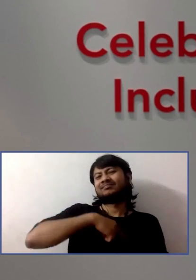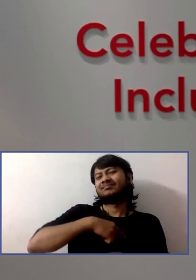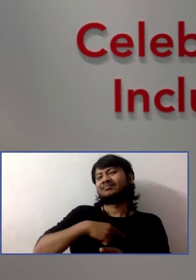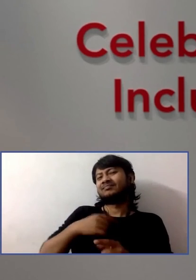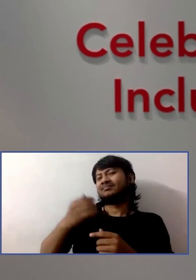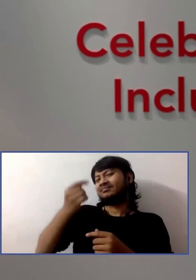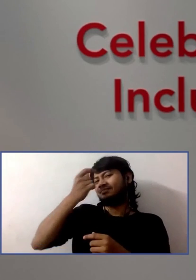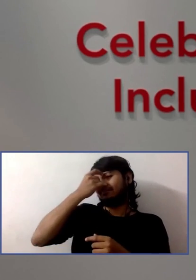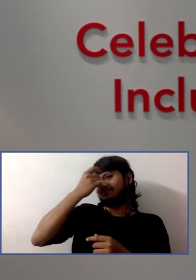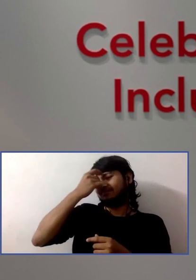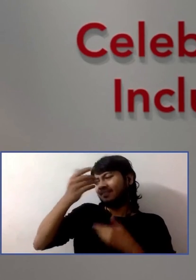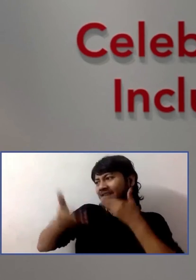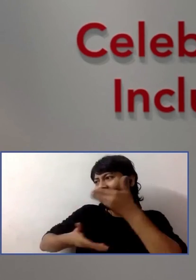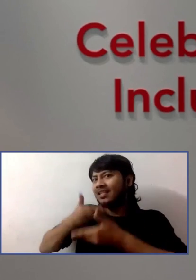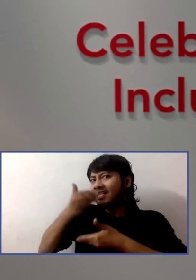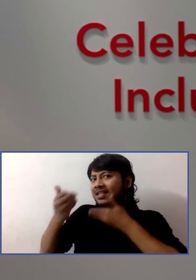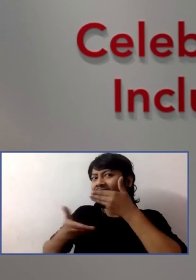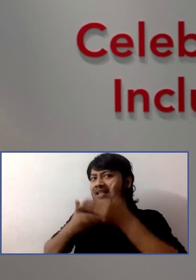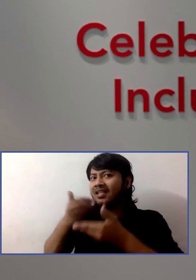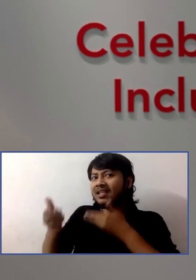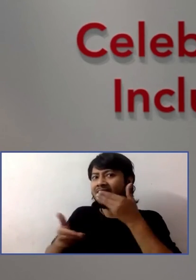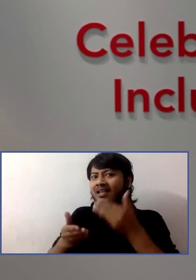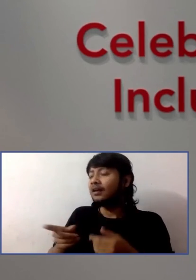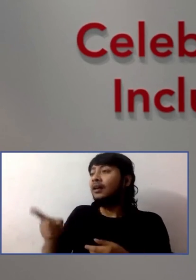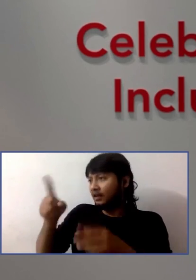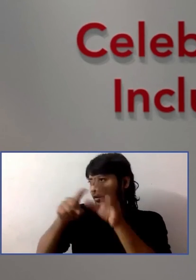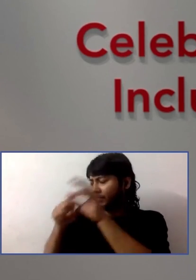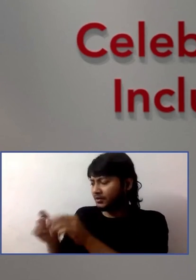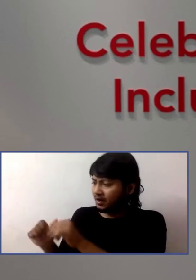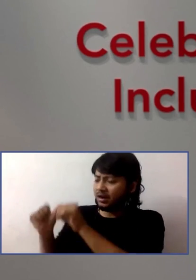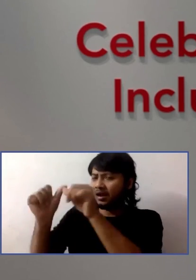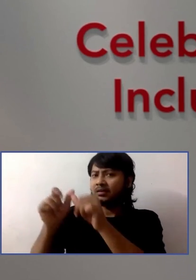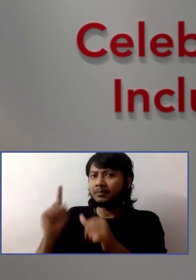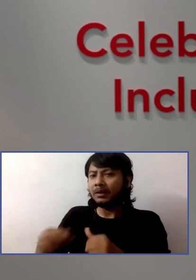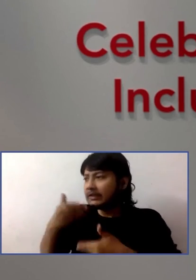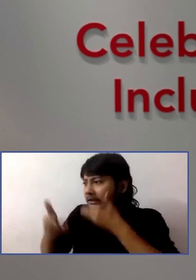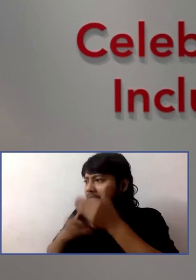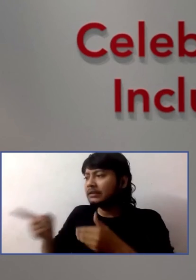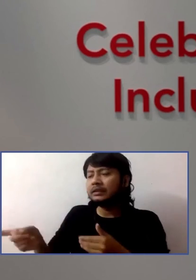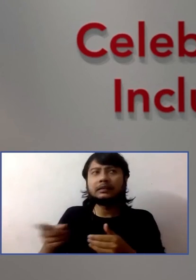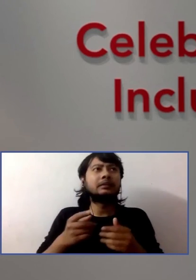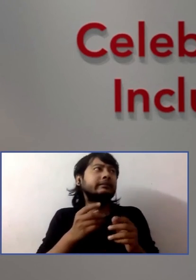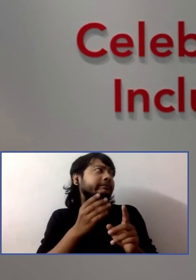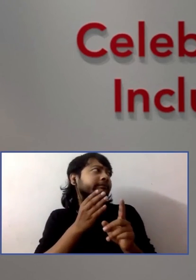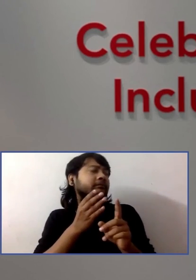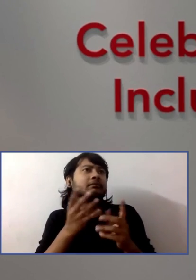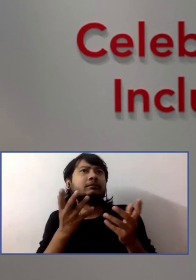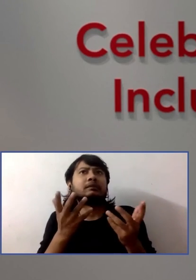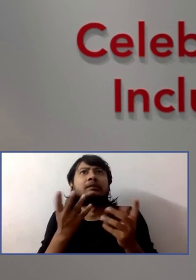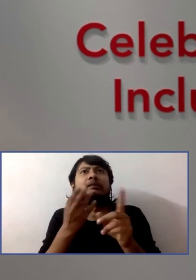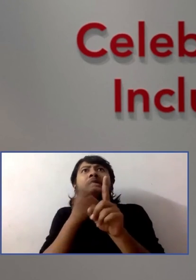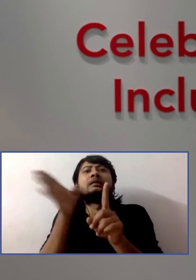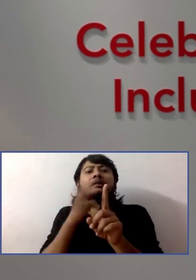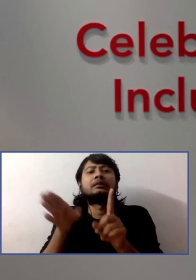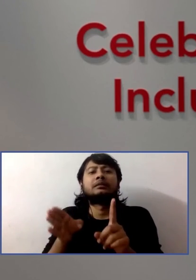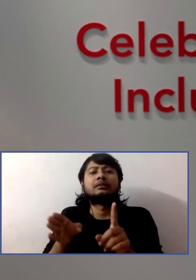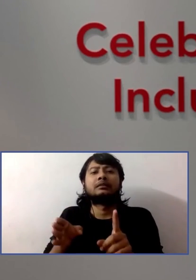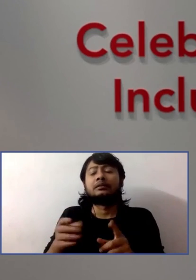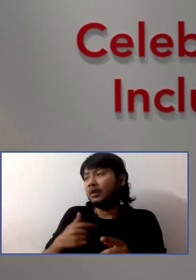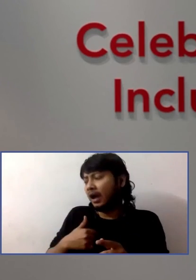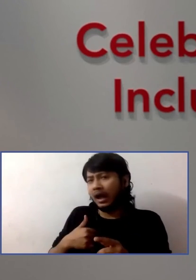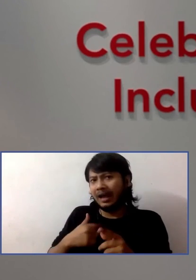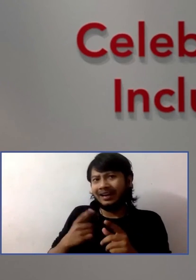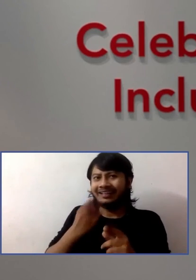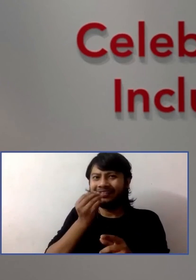we insist on them to answer the question. So, I say nothing. Stacy waits, I don't know,